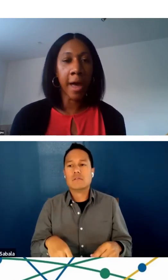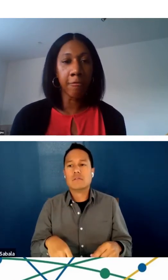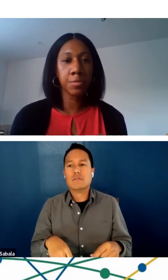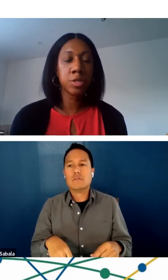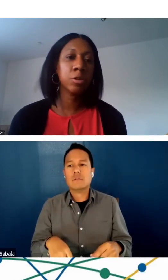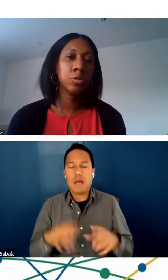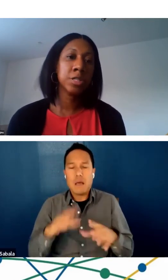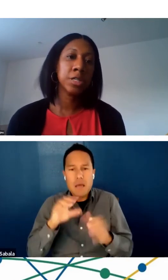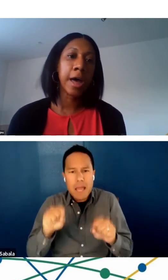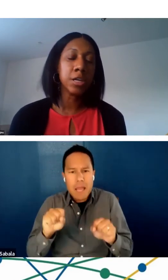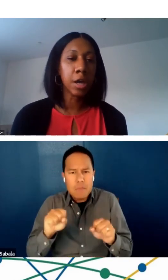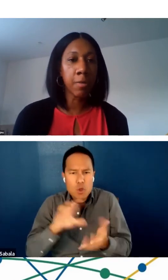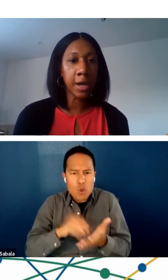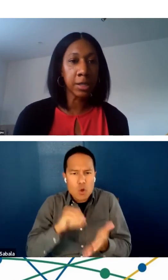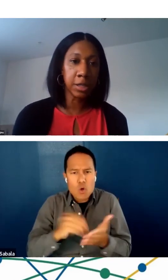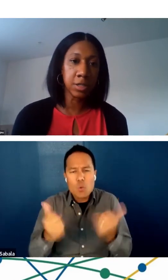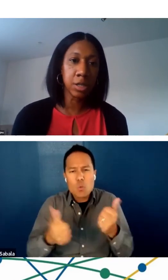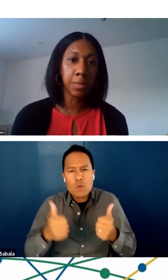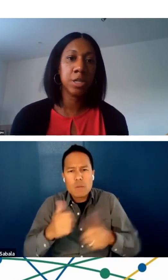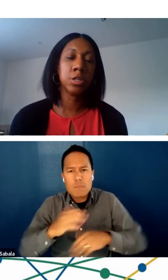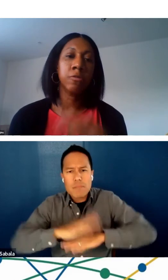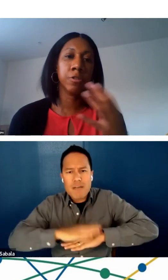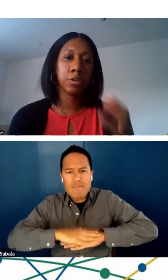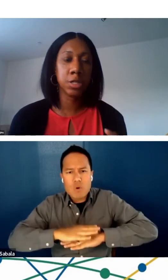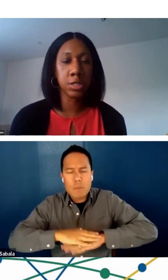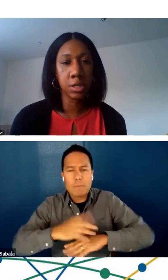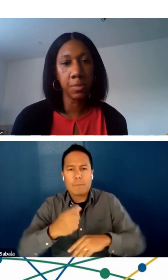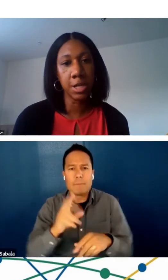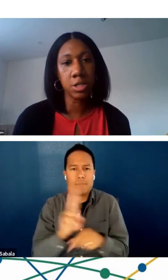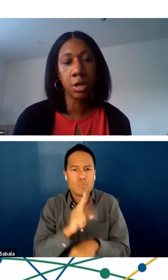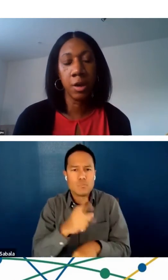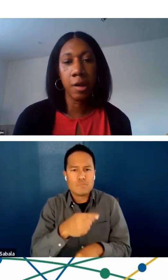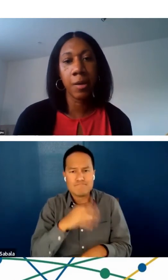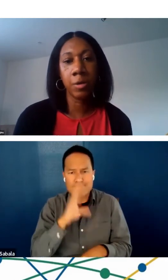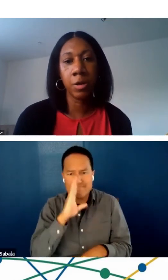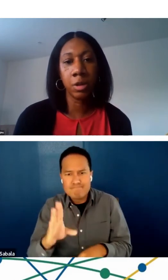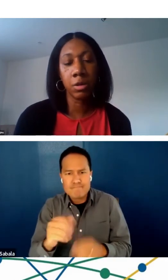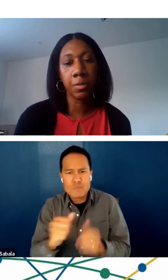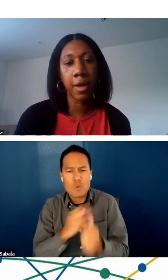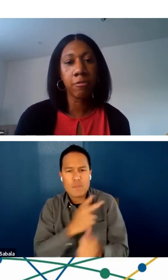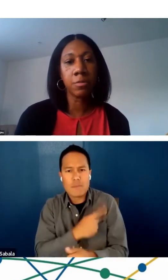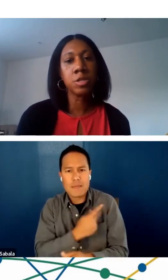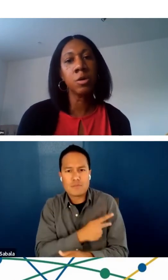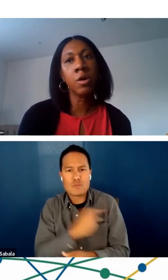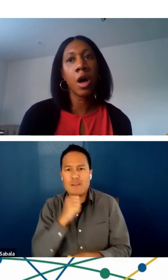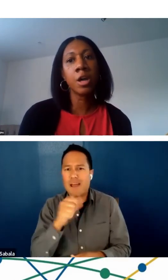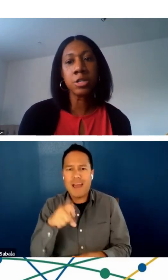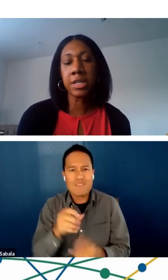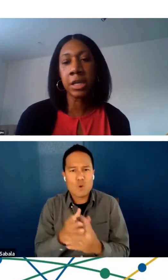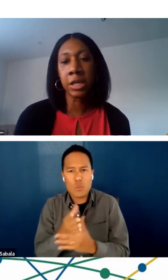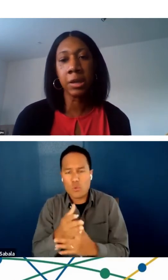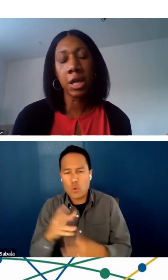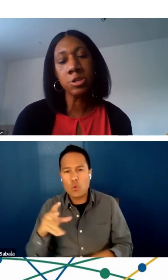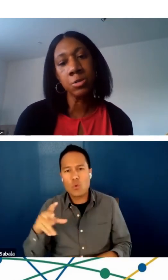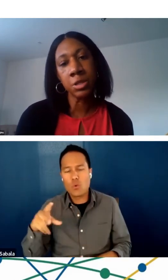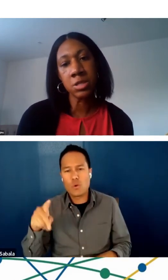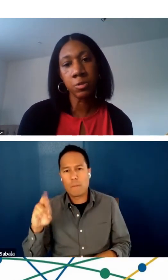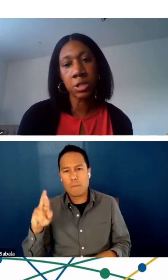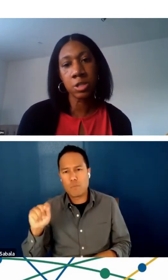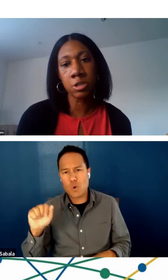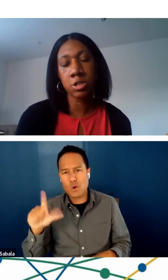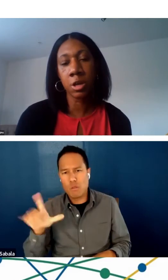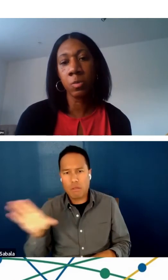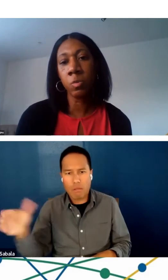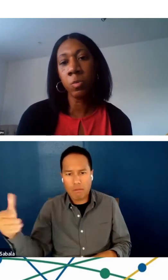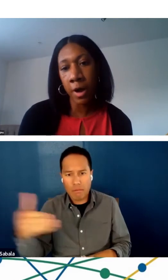what platform, so using that direct link to the patient versus the patient going through the platform. So understanding and doing